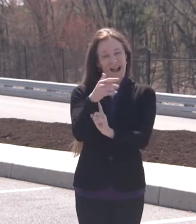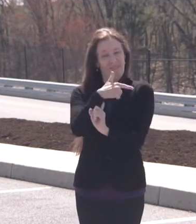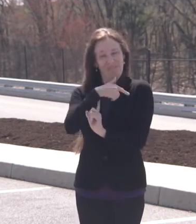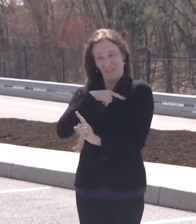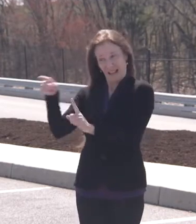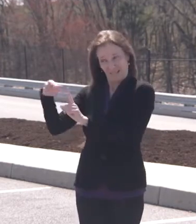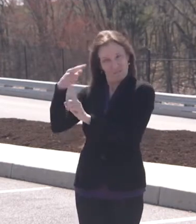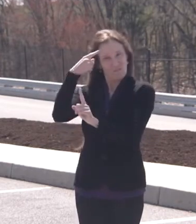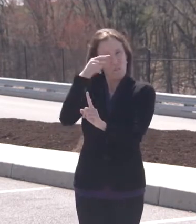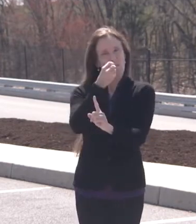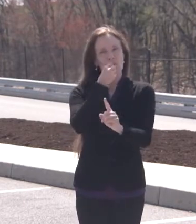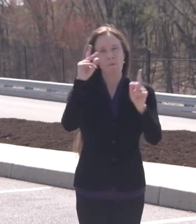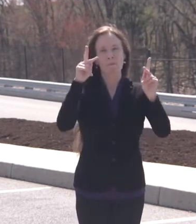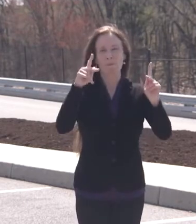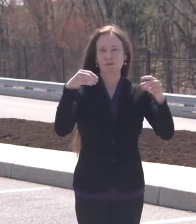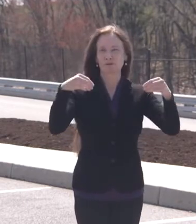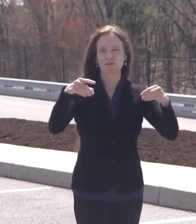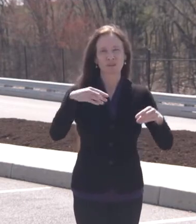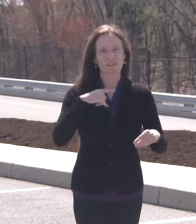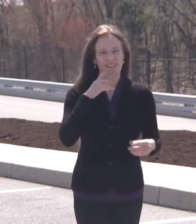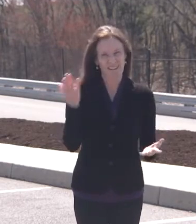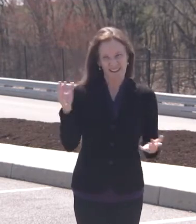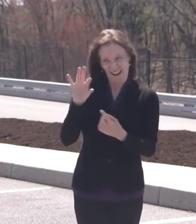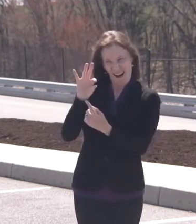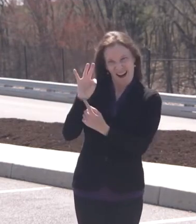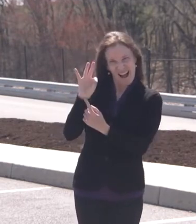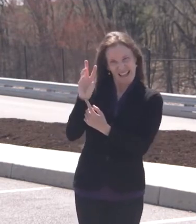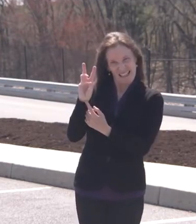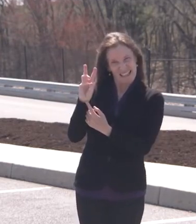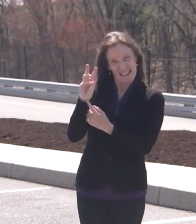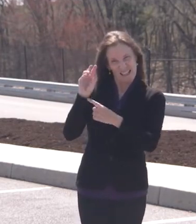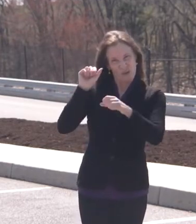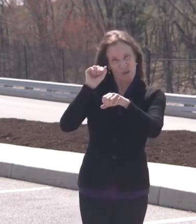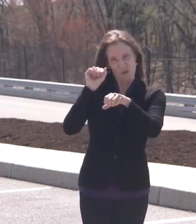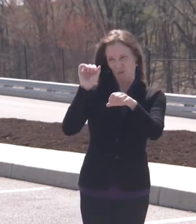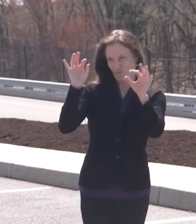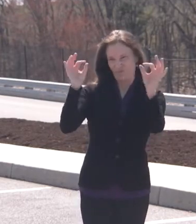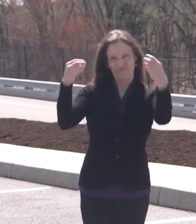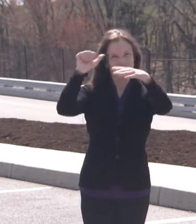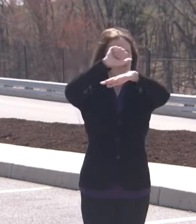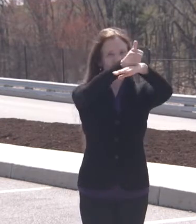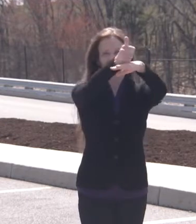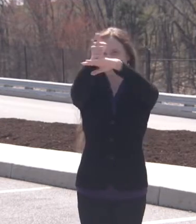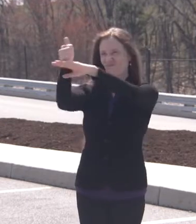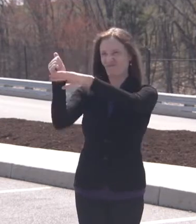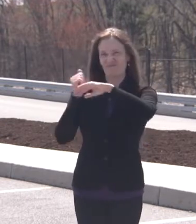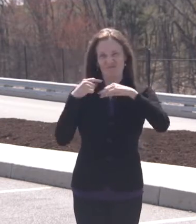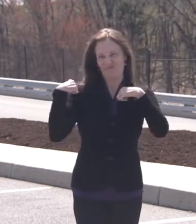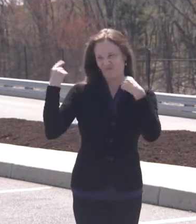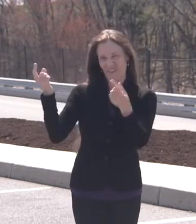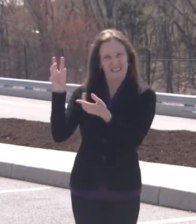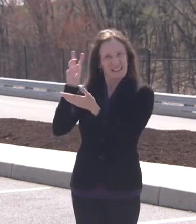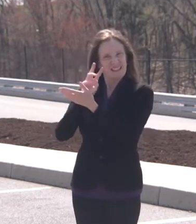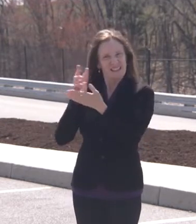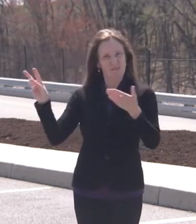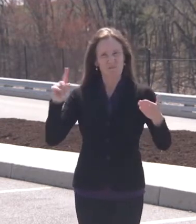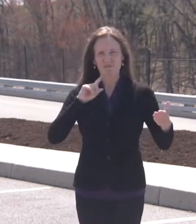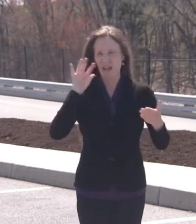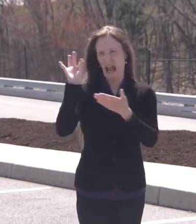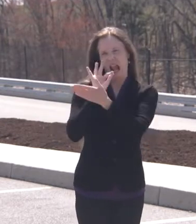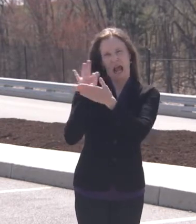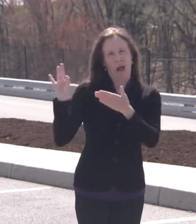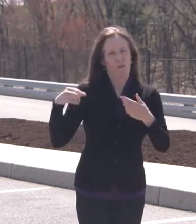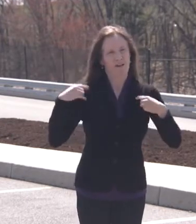-store-wise pharmacies have partnered with the Commonwealth to immunize 100,000 people throughout Pennsylvania. We look forward to